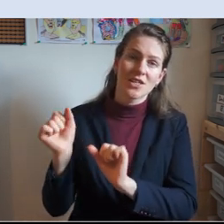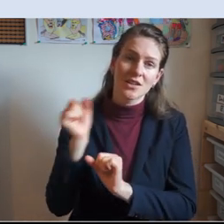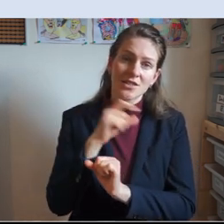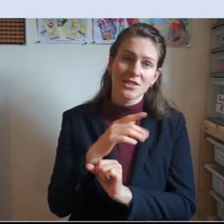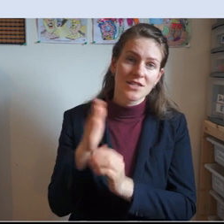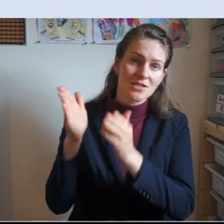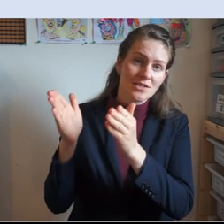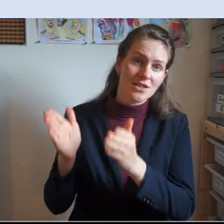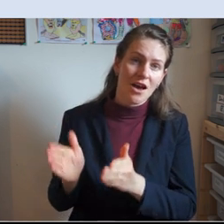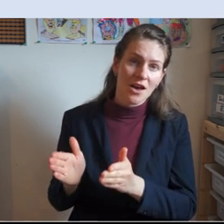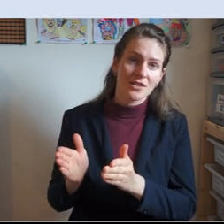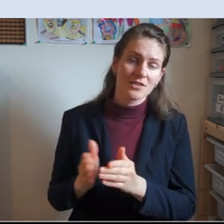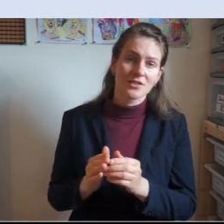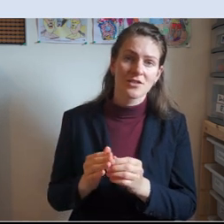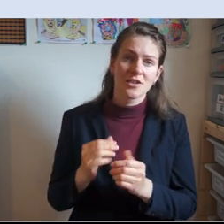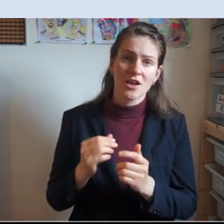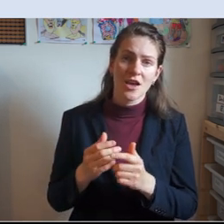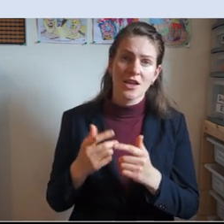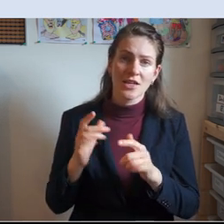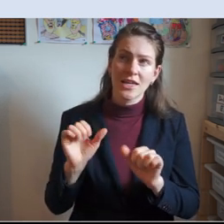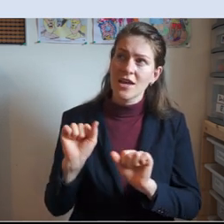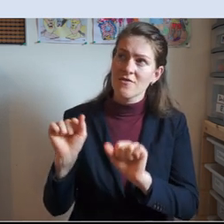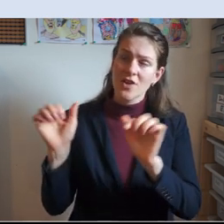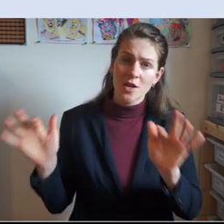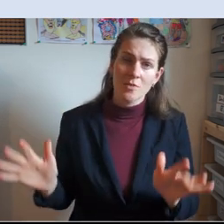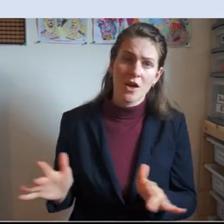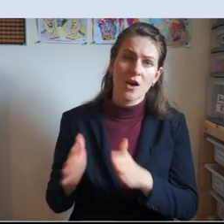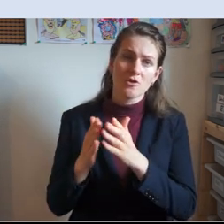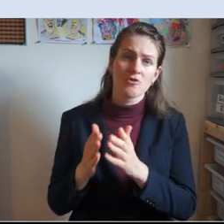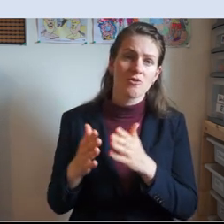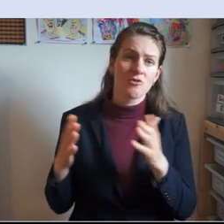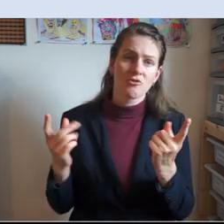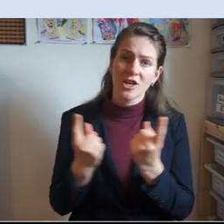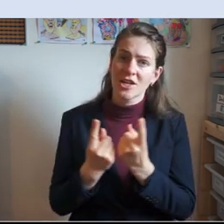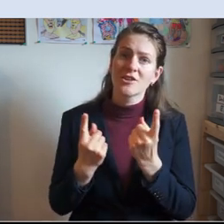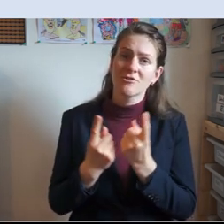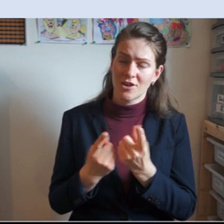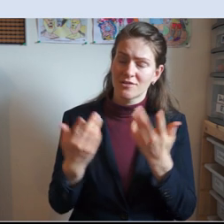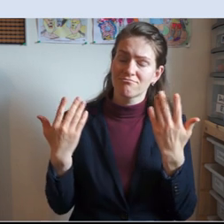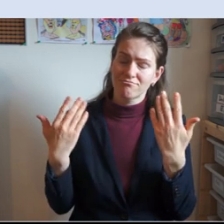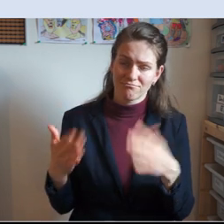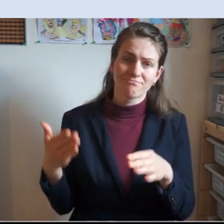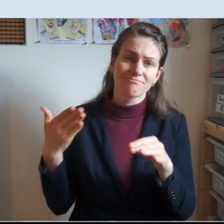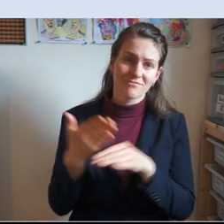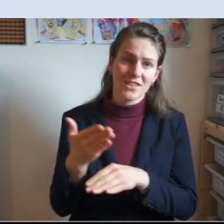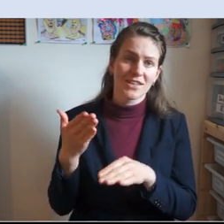And give Him the glory, great things He has won!